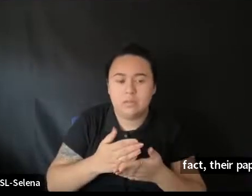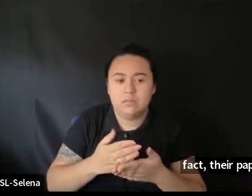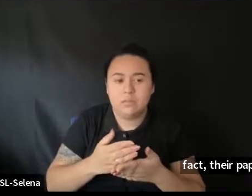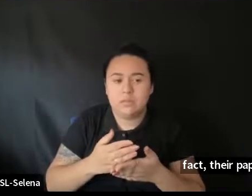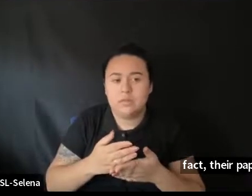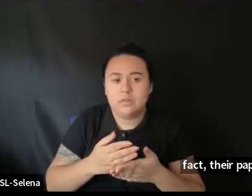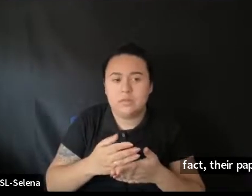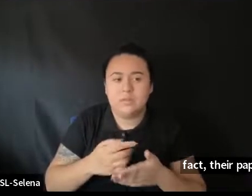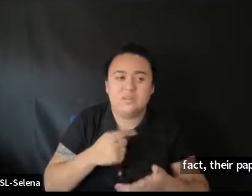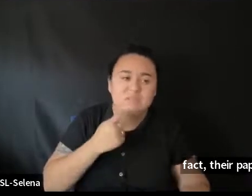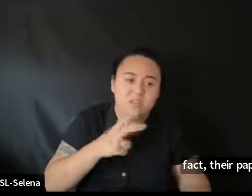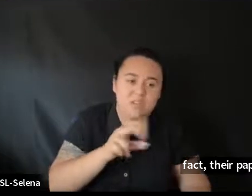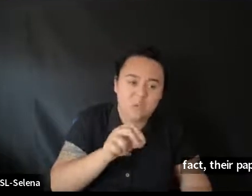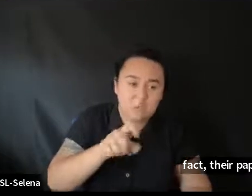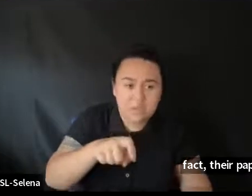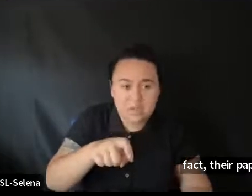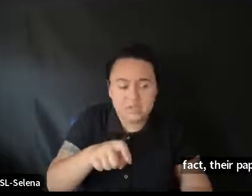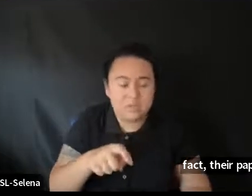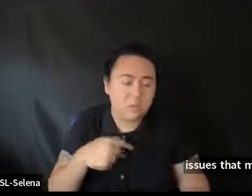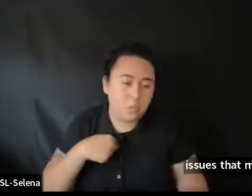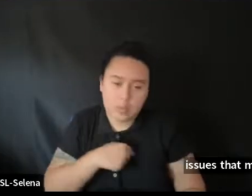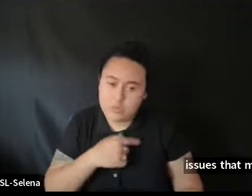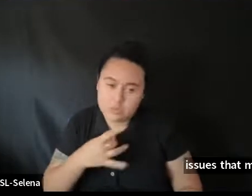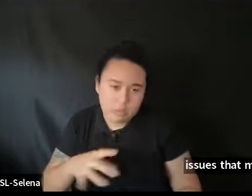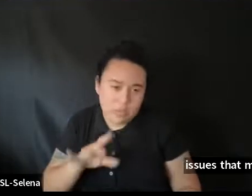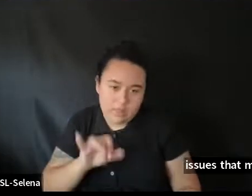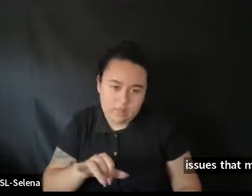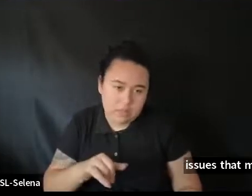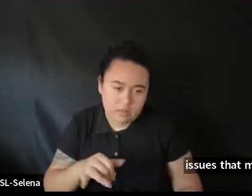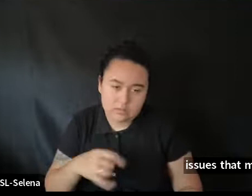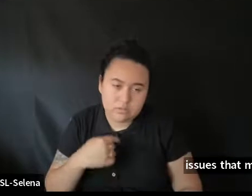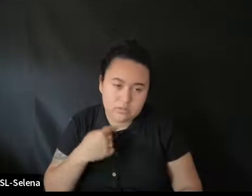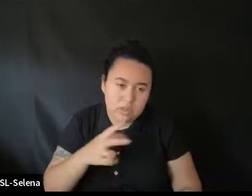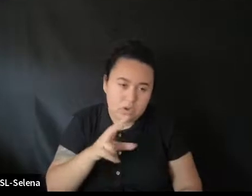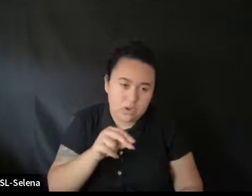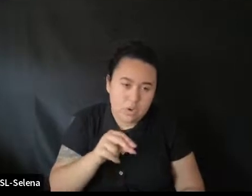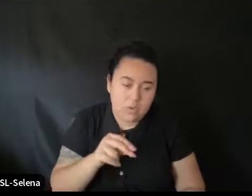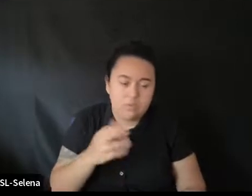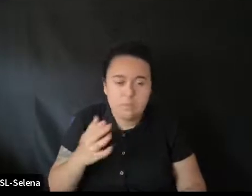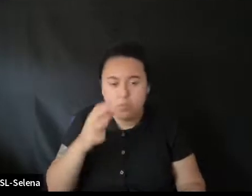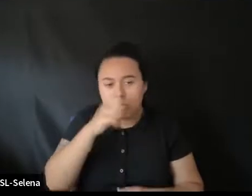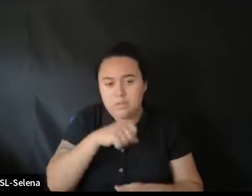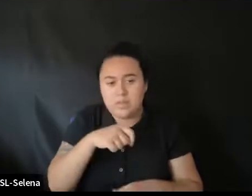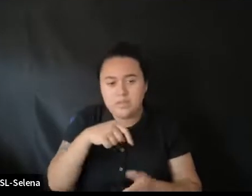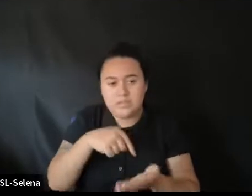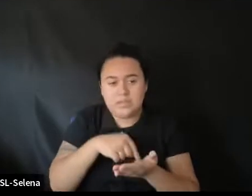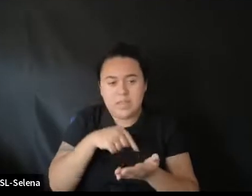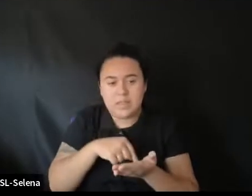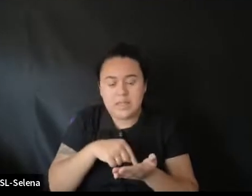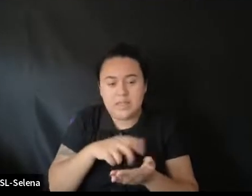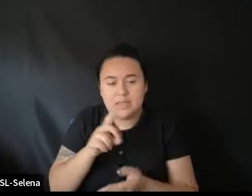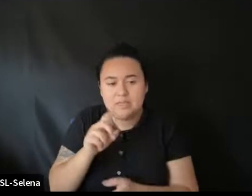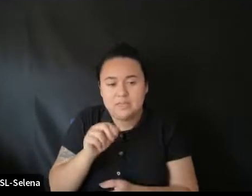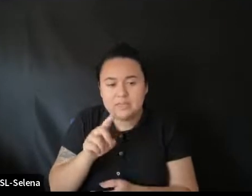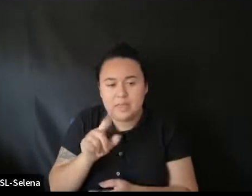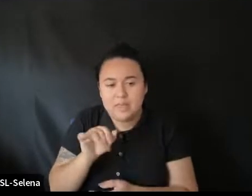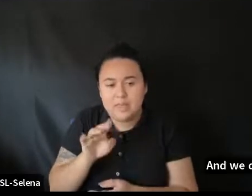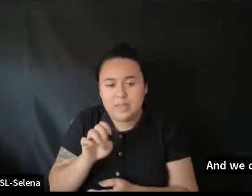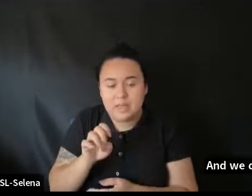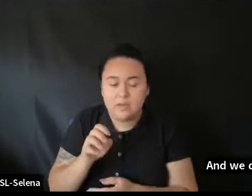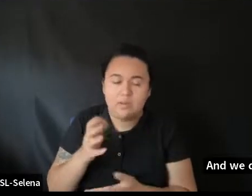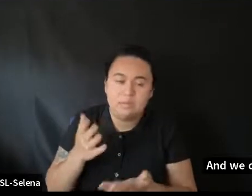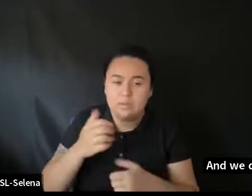say no. For any reason. We don't. You know. You may have missed. A particular deadline. Or you may not have. Structured your company. Uh.